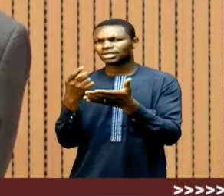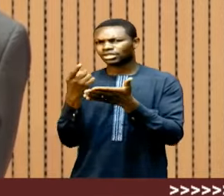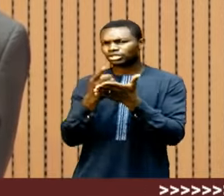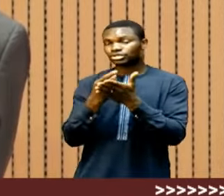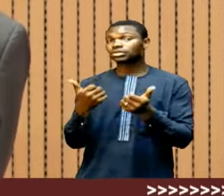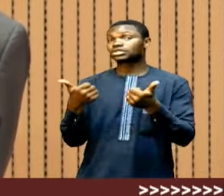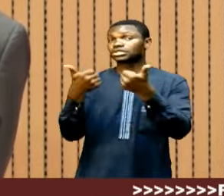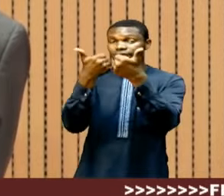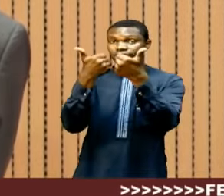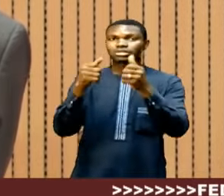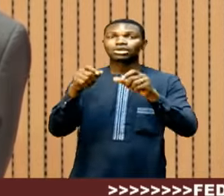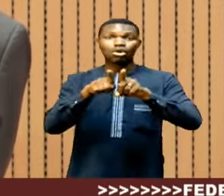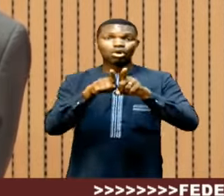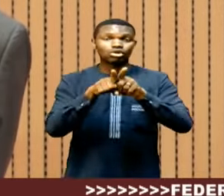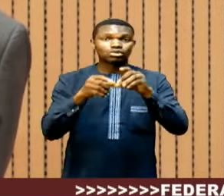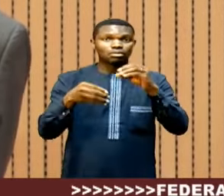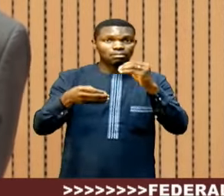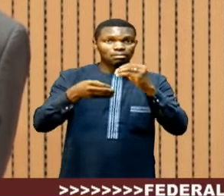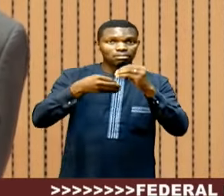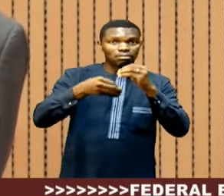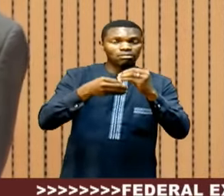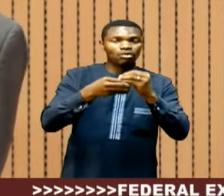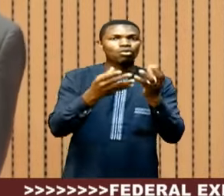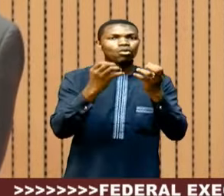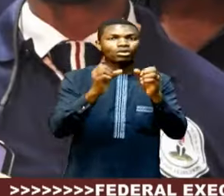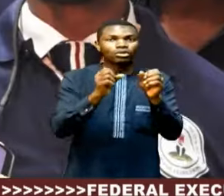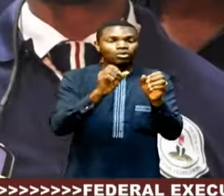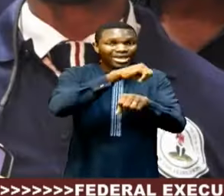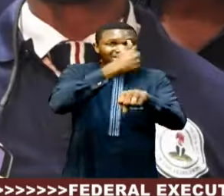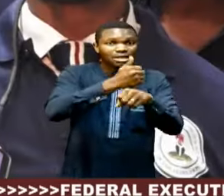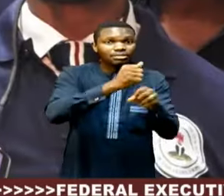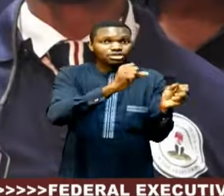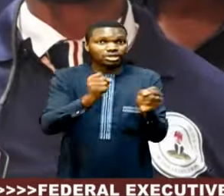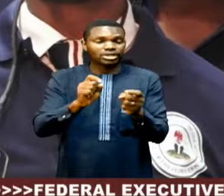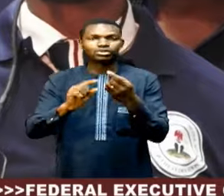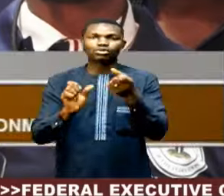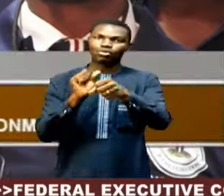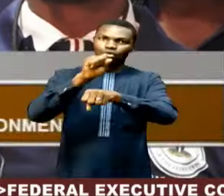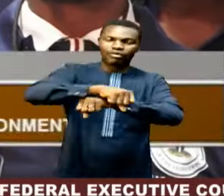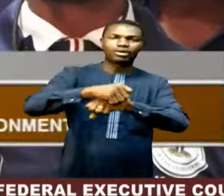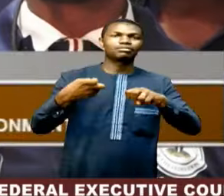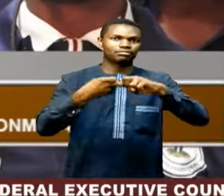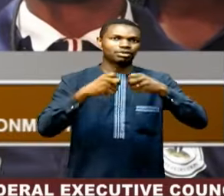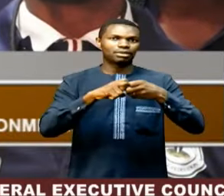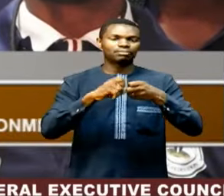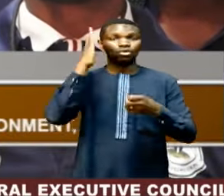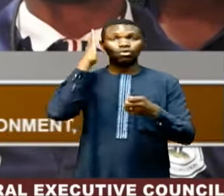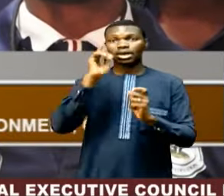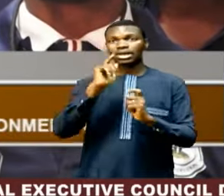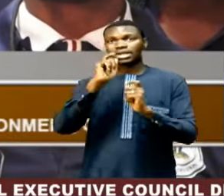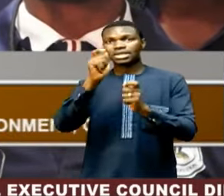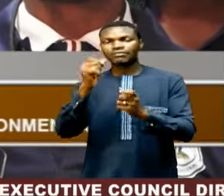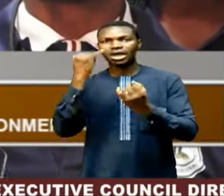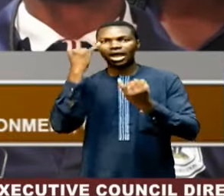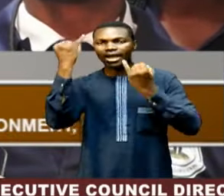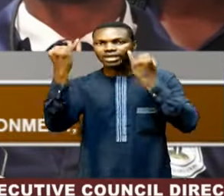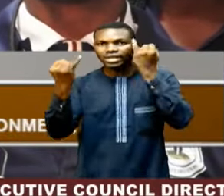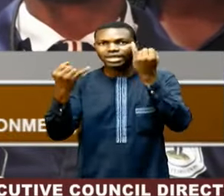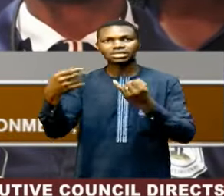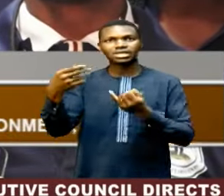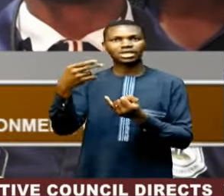actively seek solutions and strategies to overcome them. We are also going to give them tips, the HR